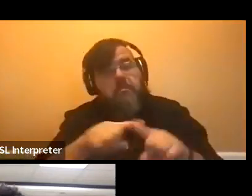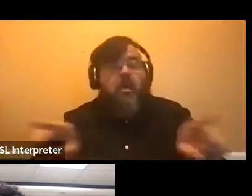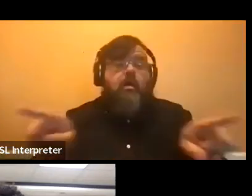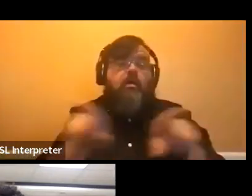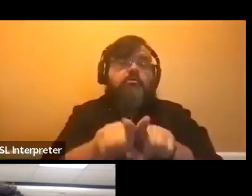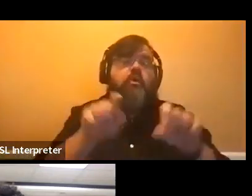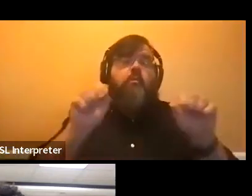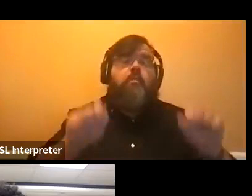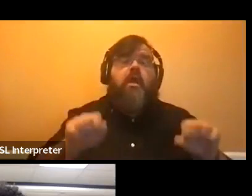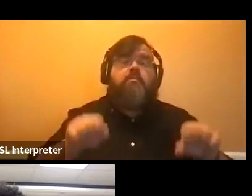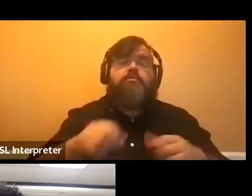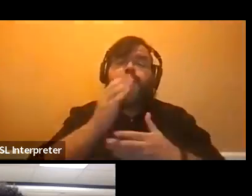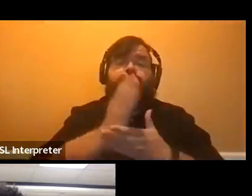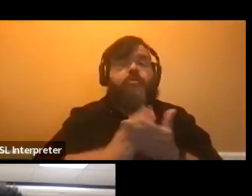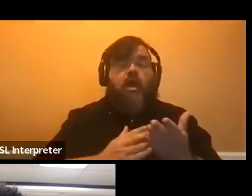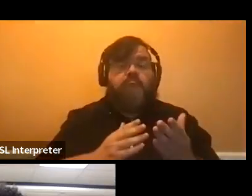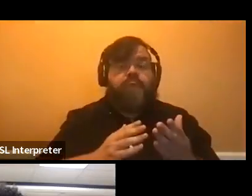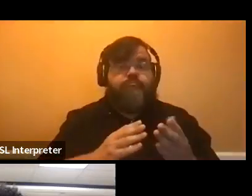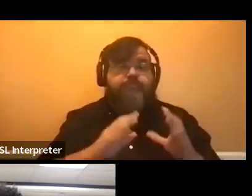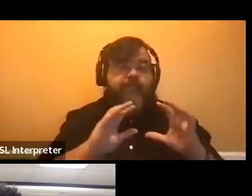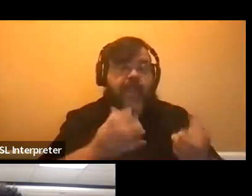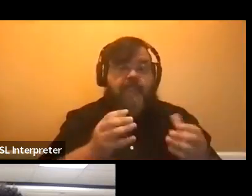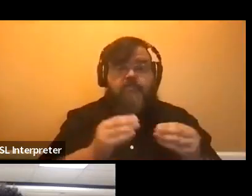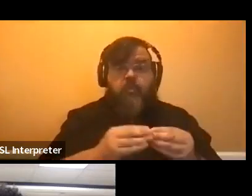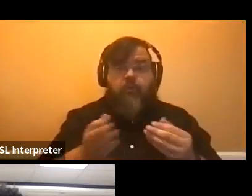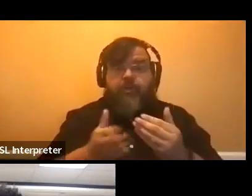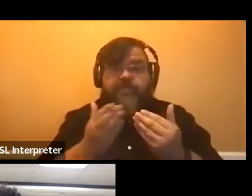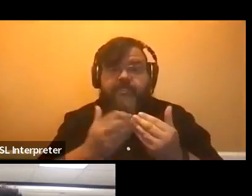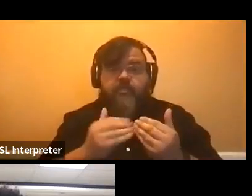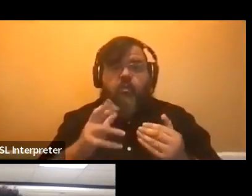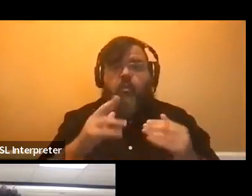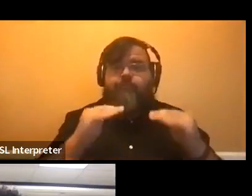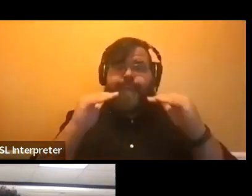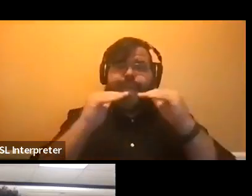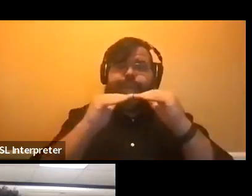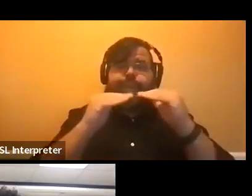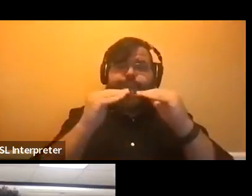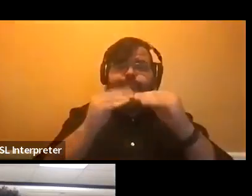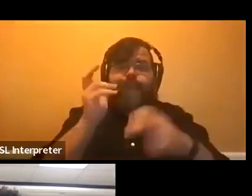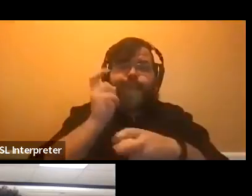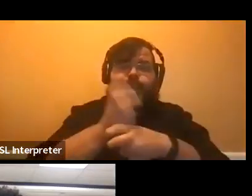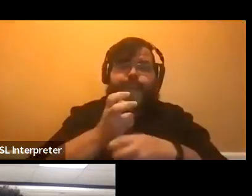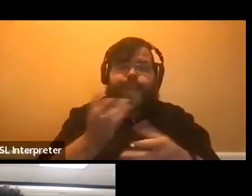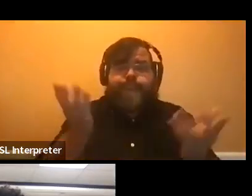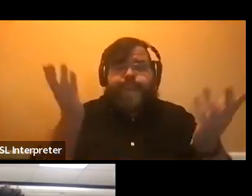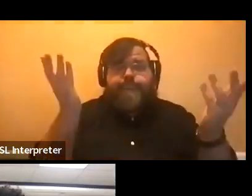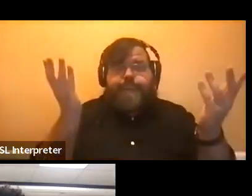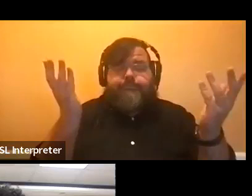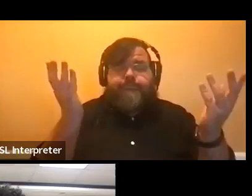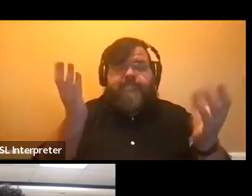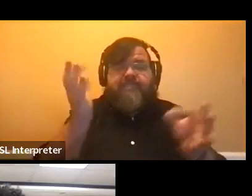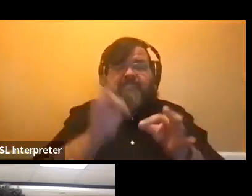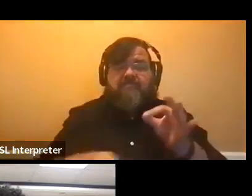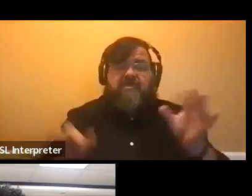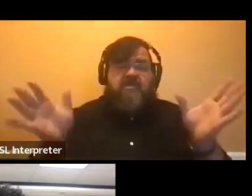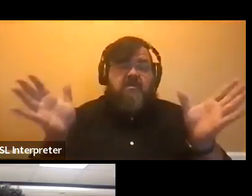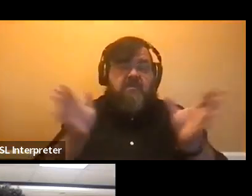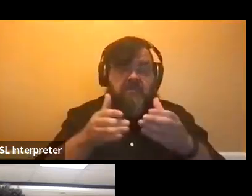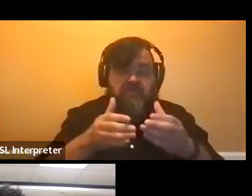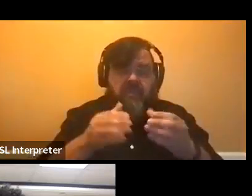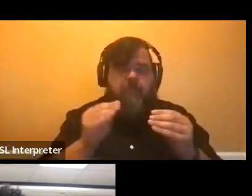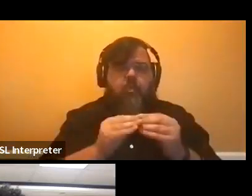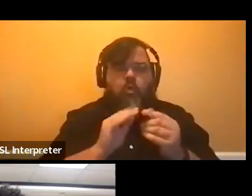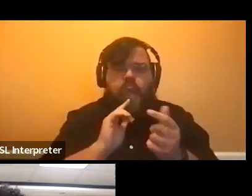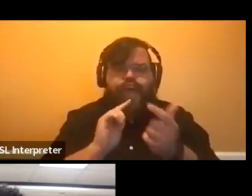that some of the sections are easier or the same level of difficulty, just smaller and more engaged.